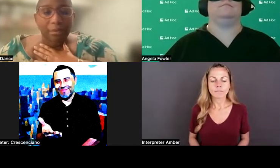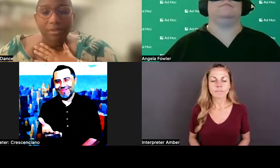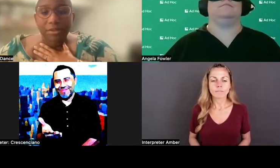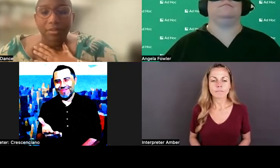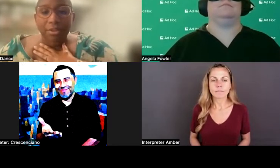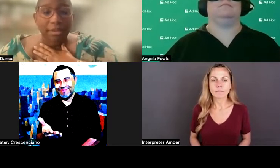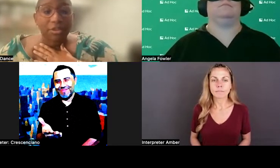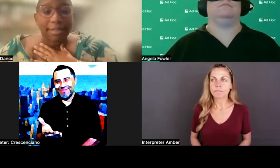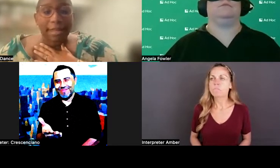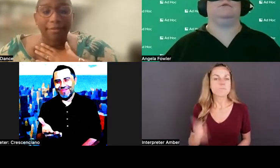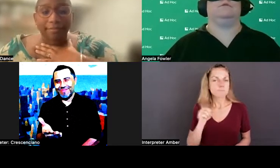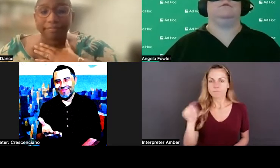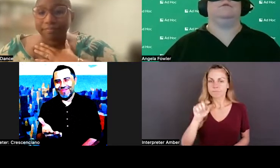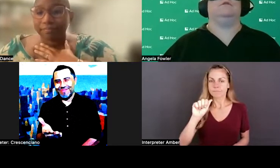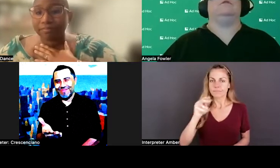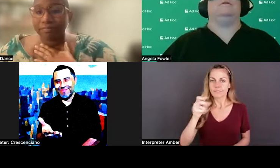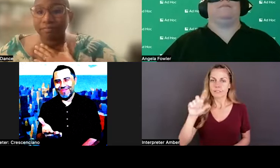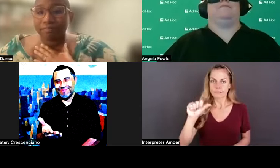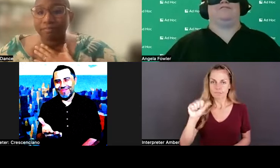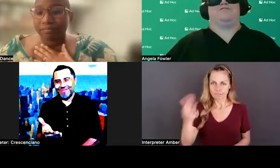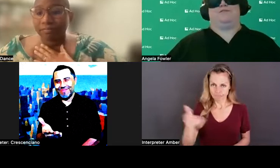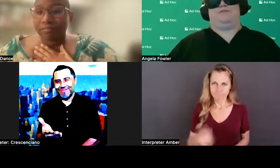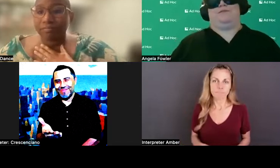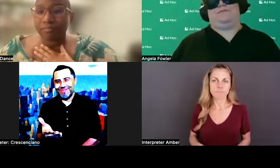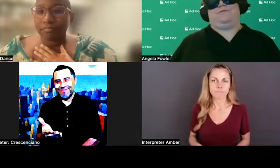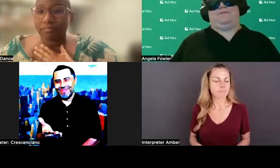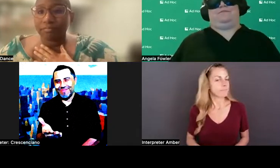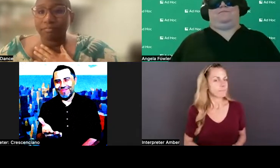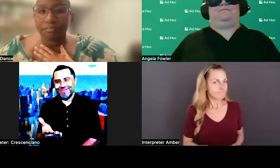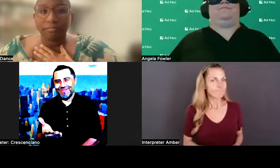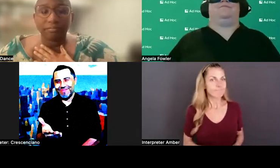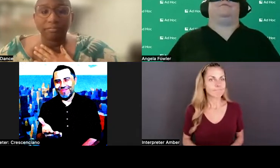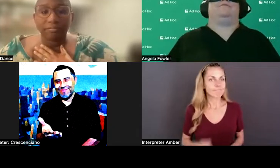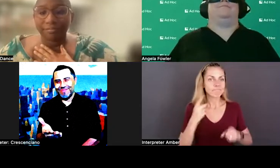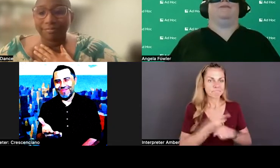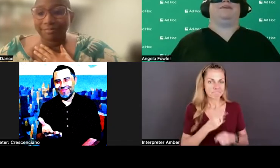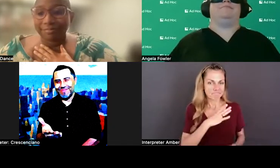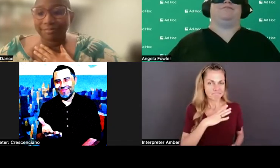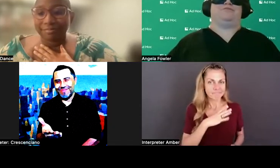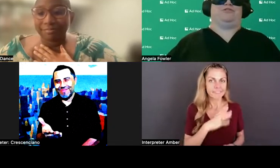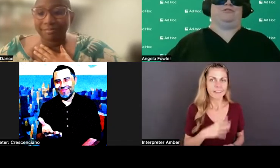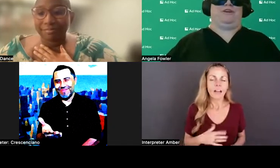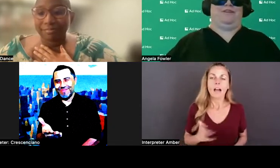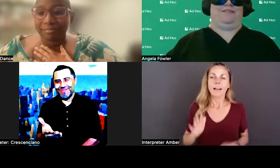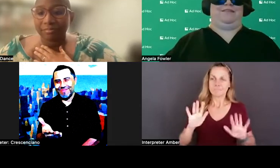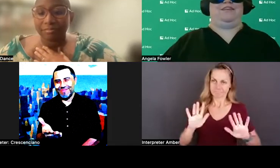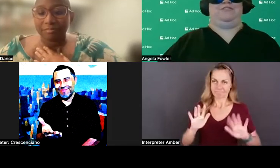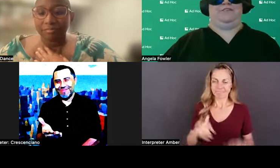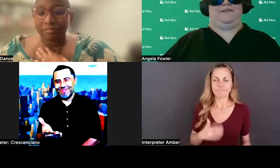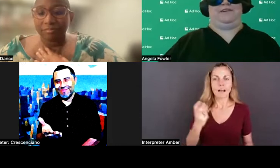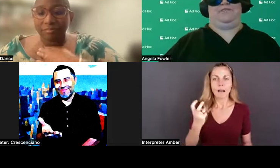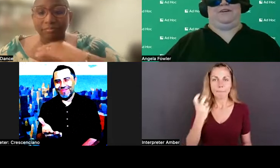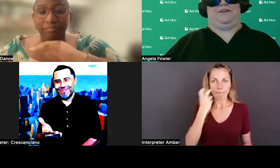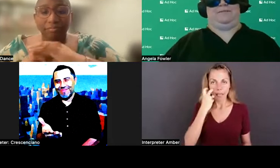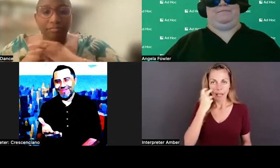I will start with Angela again. All right. So a blind person has